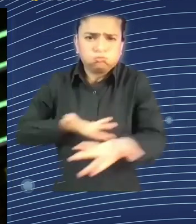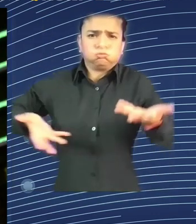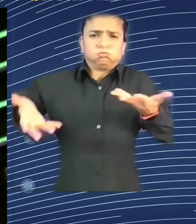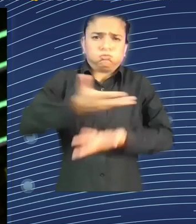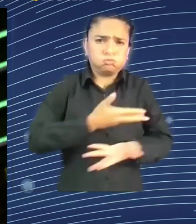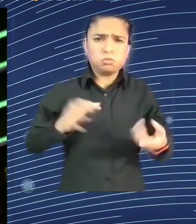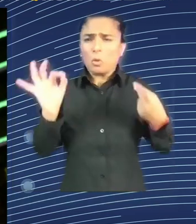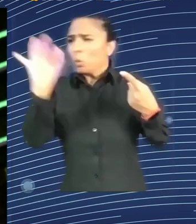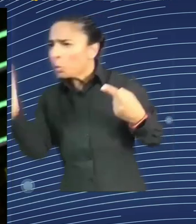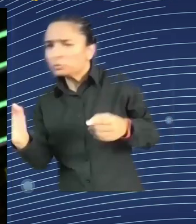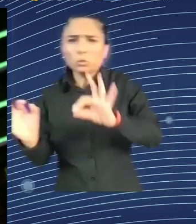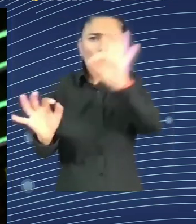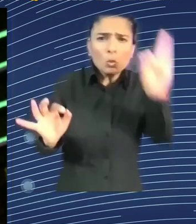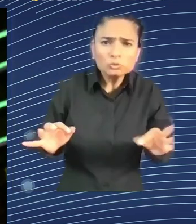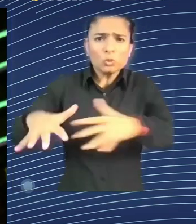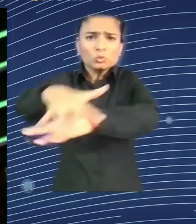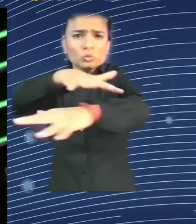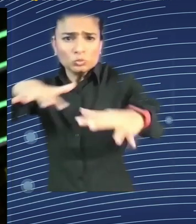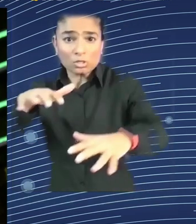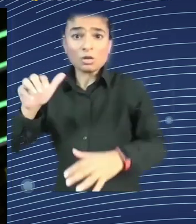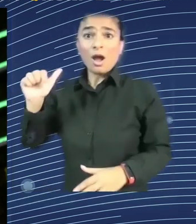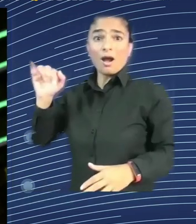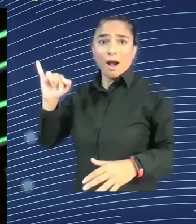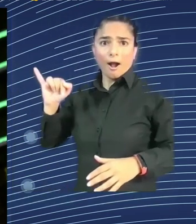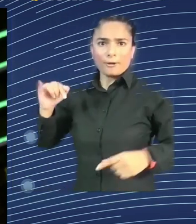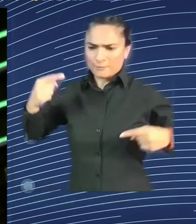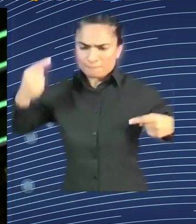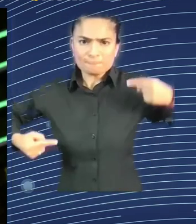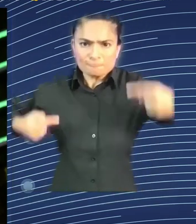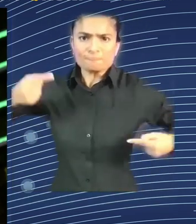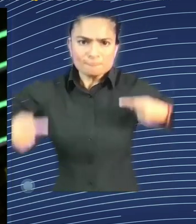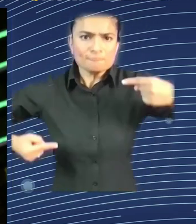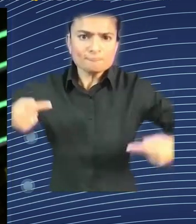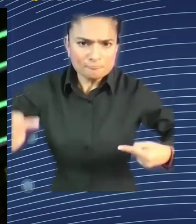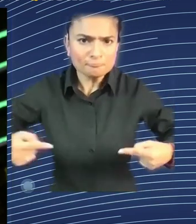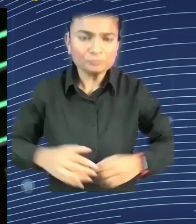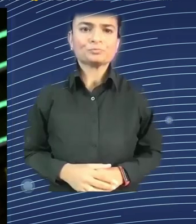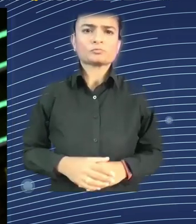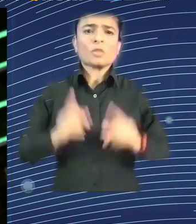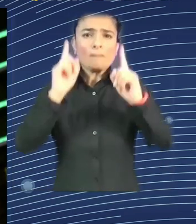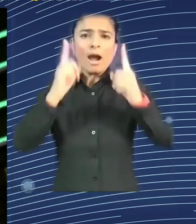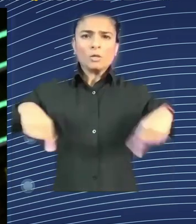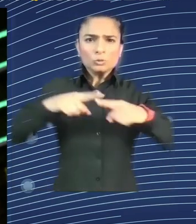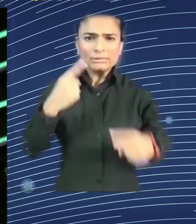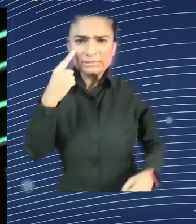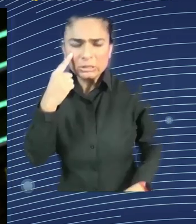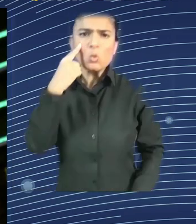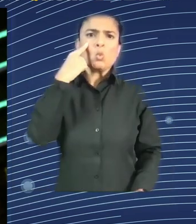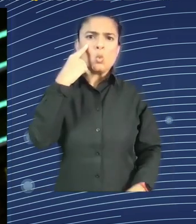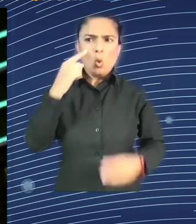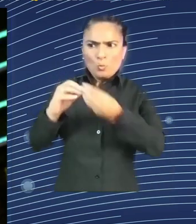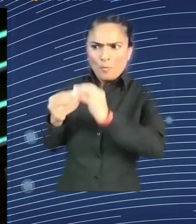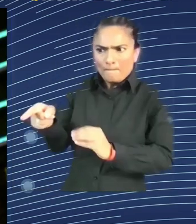that's going on when it comes to foundational models such as ChatGPT. But I think when it comes to the kind of risks we are seeing,